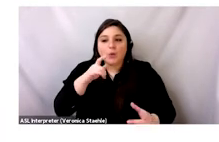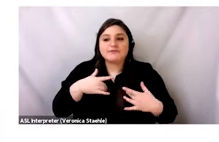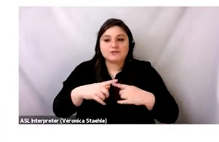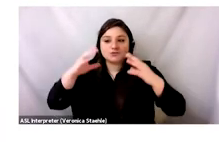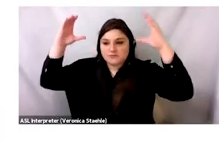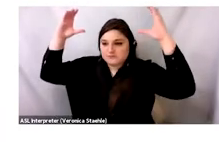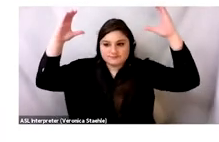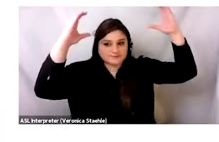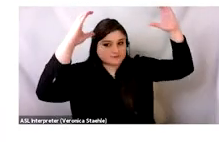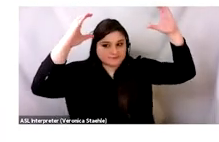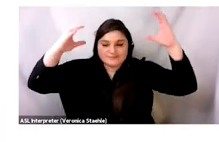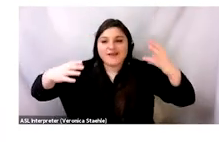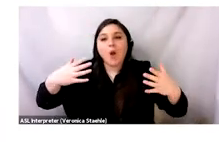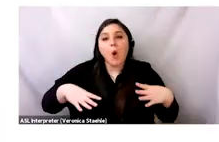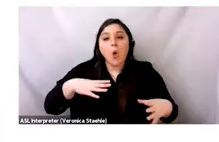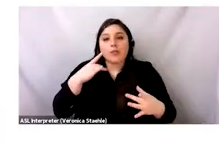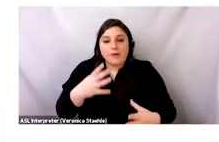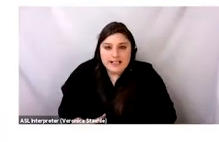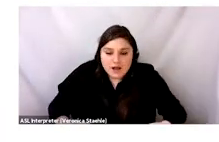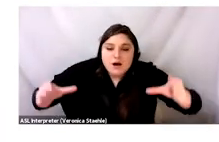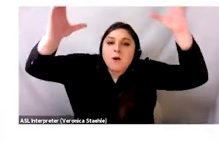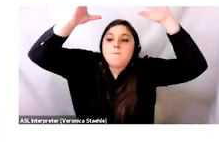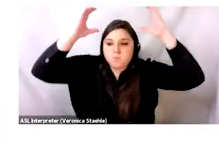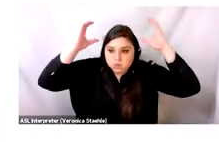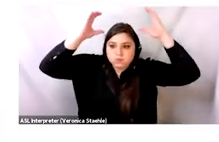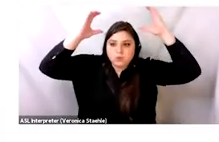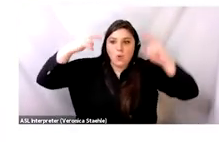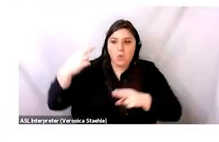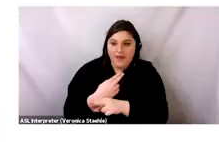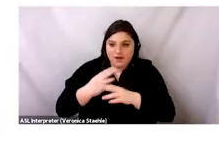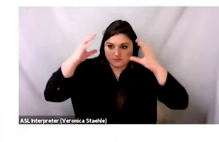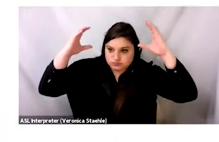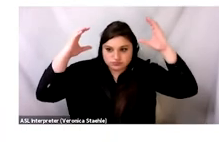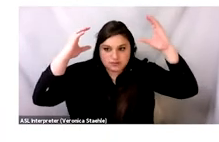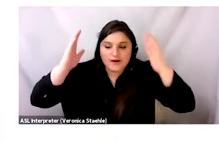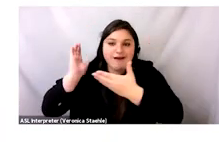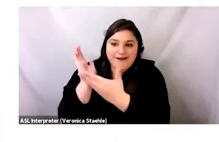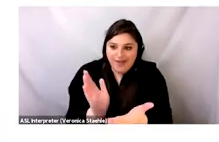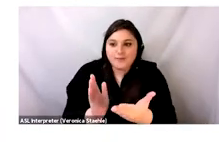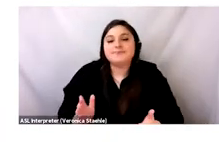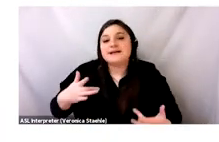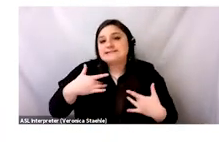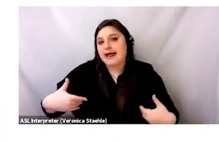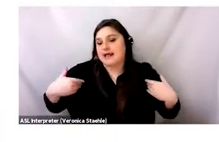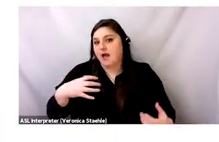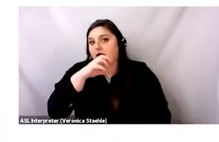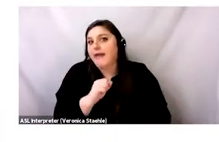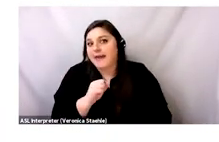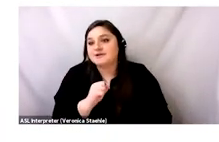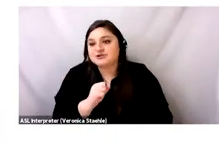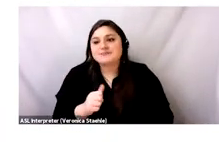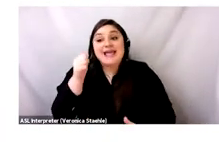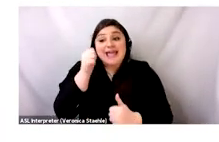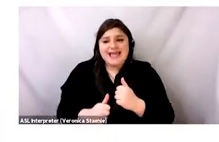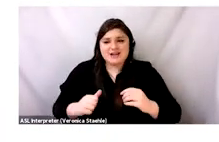Contamanzo's Kaie, some are very young. They transport bales of clothing between importers and retailers. And then they also